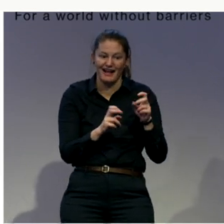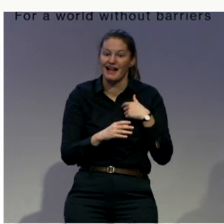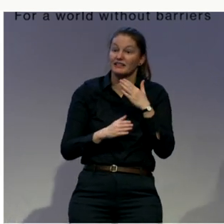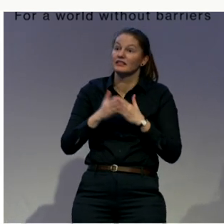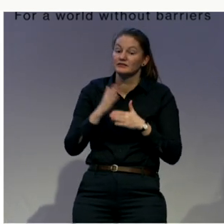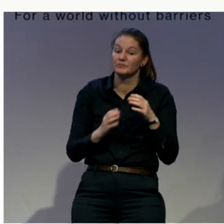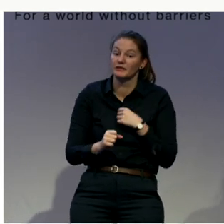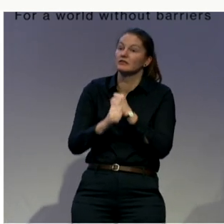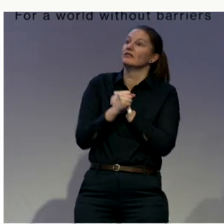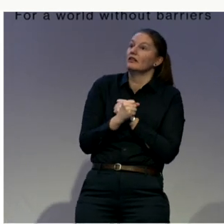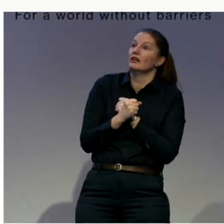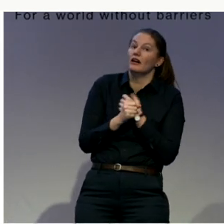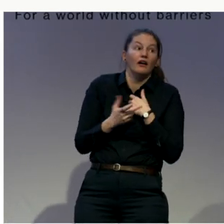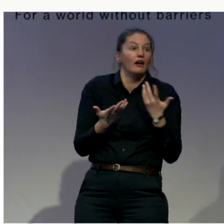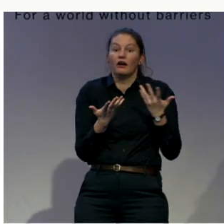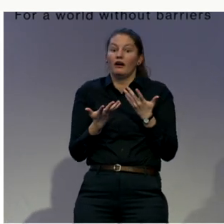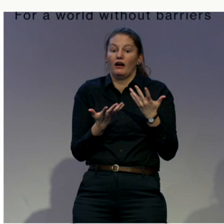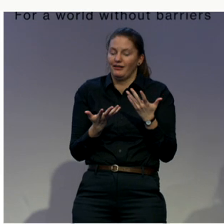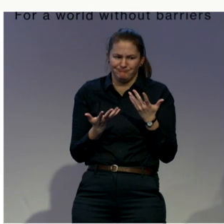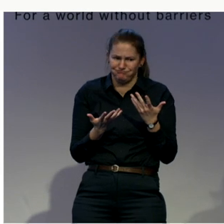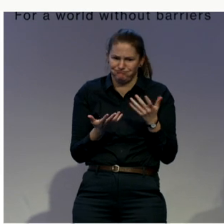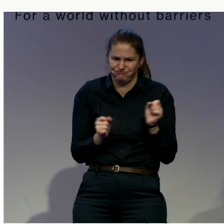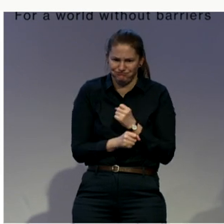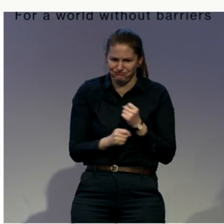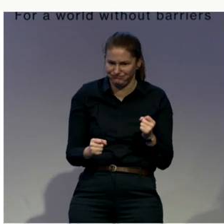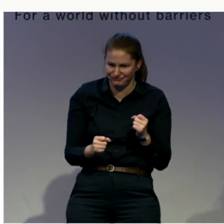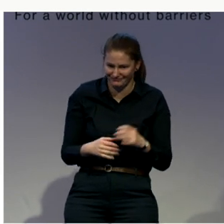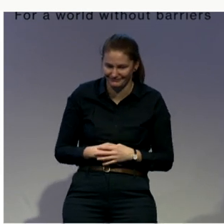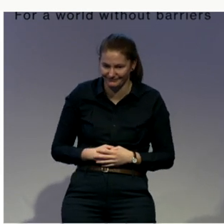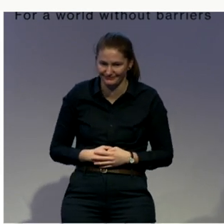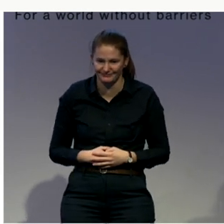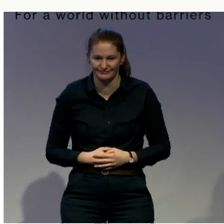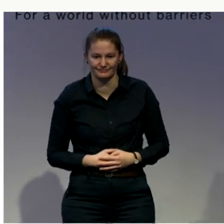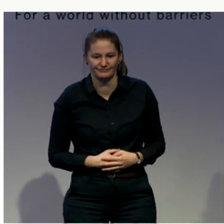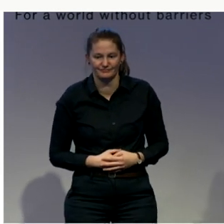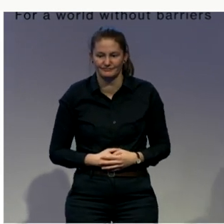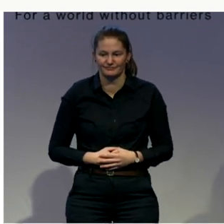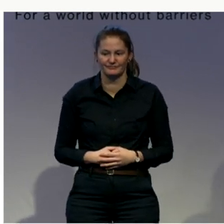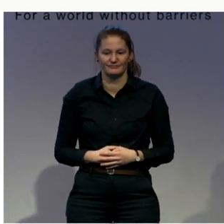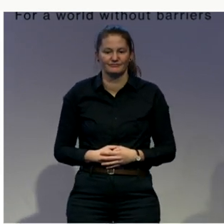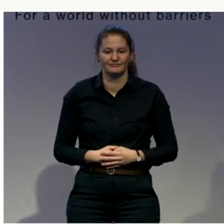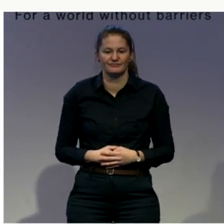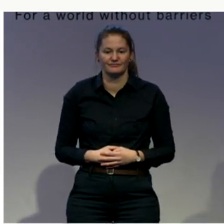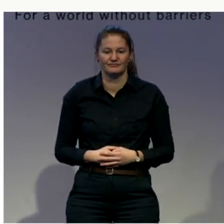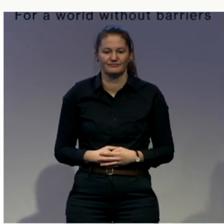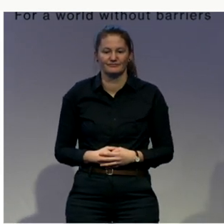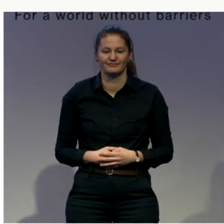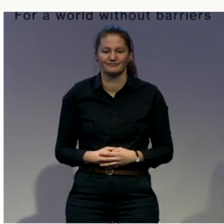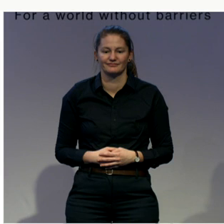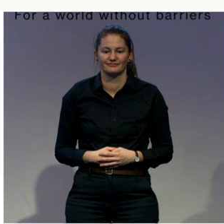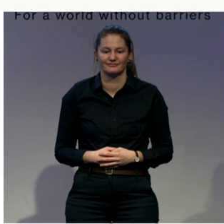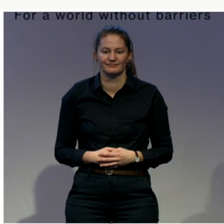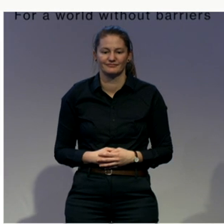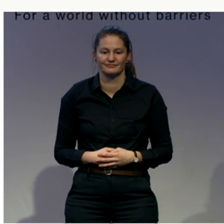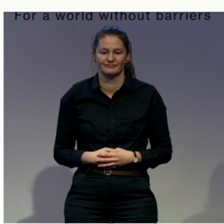resolutions like if you're going to be on pretrial detention, cannot be based in any